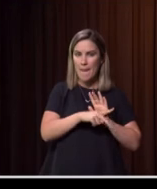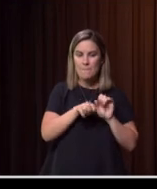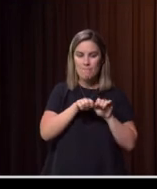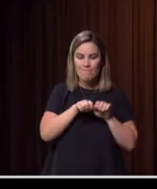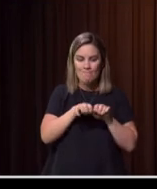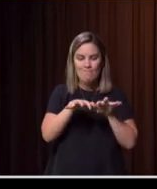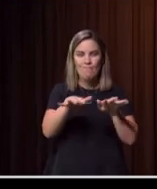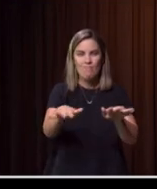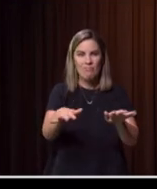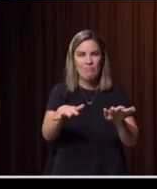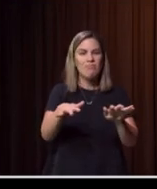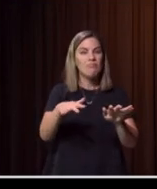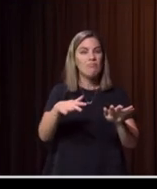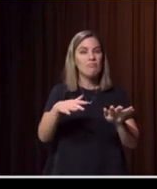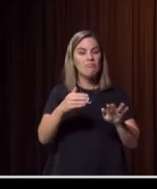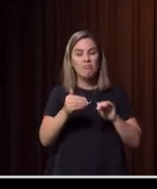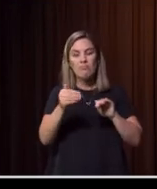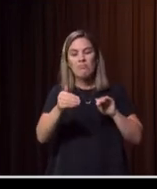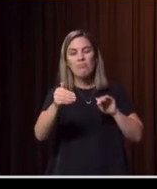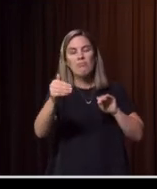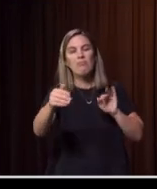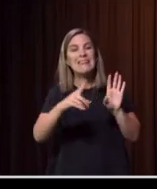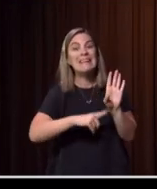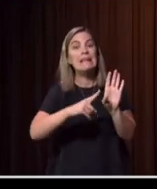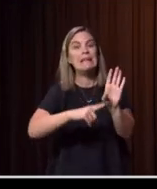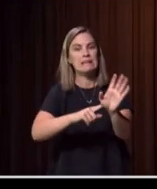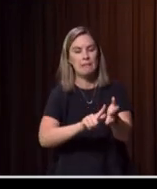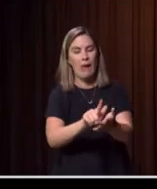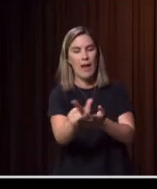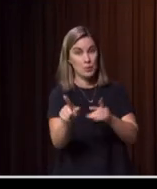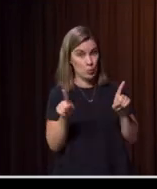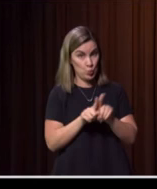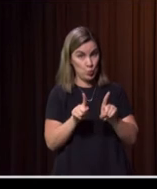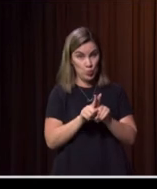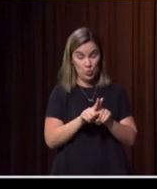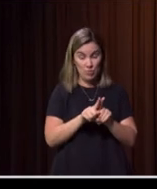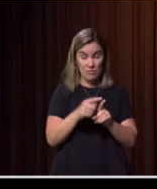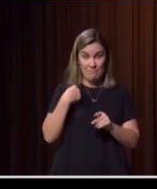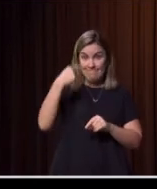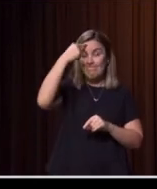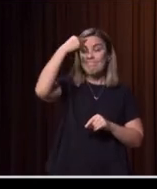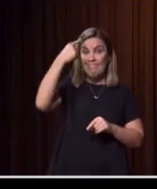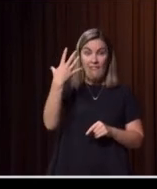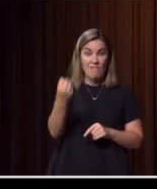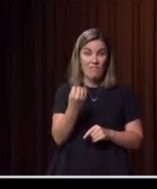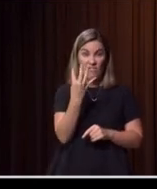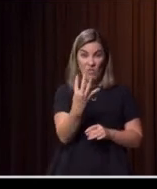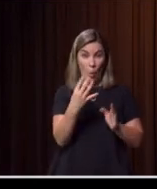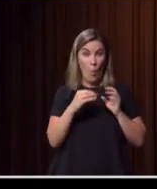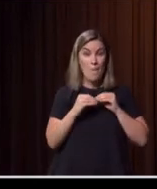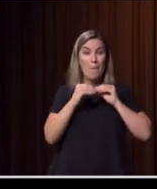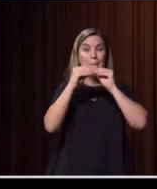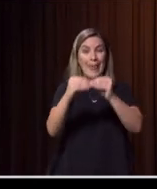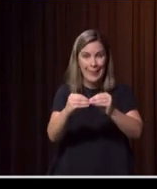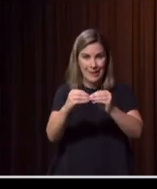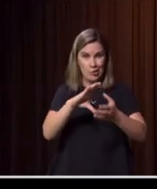over the months and years following the major disruption. And even I can say off the top of my head, we've got we've got just over four billion dollars, four and a half billion